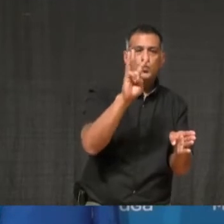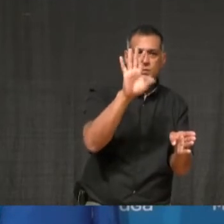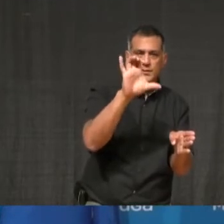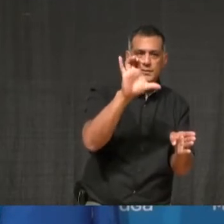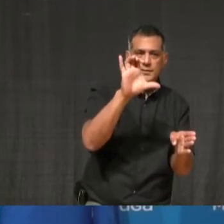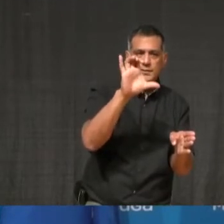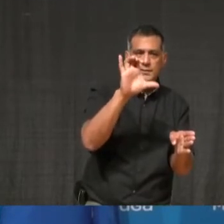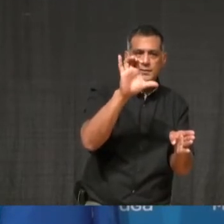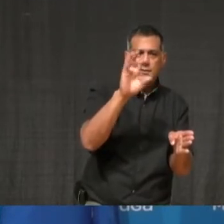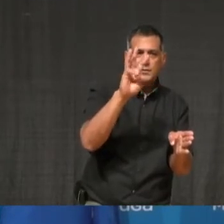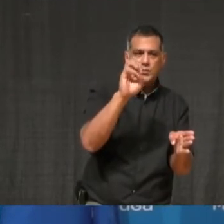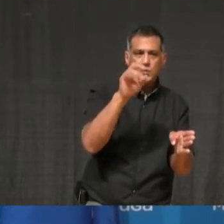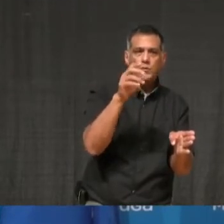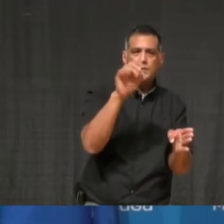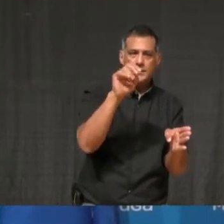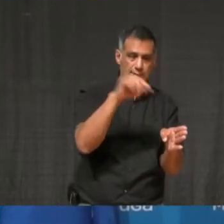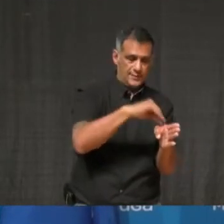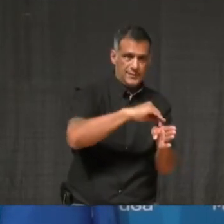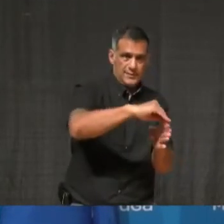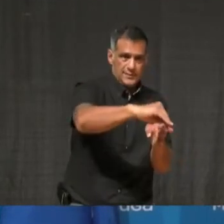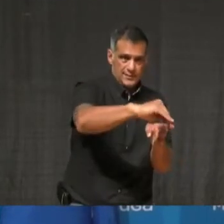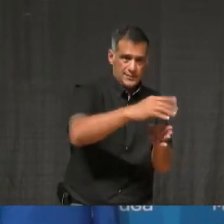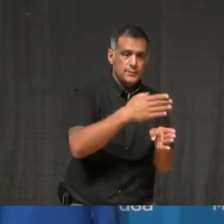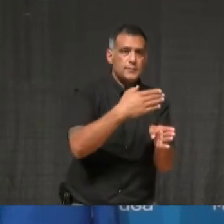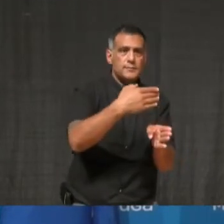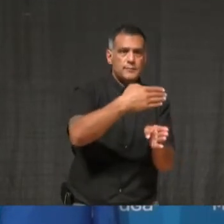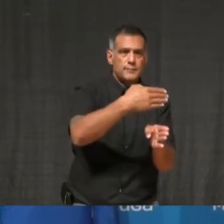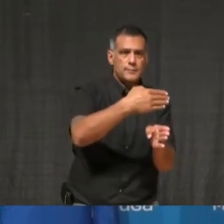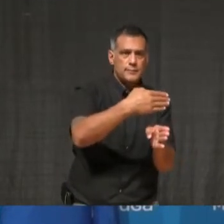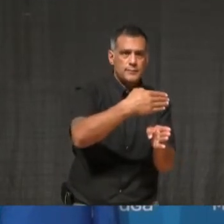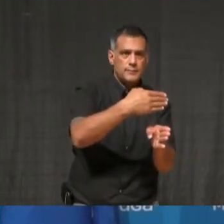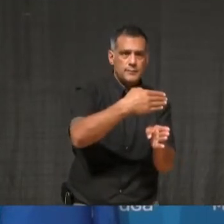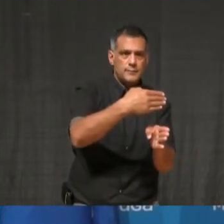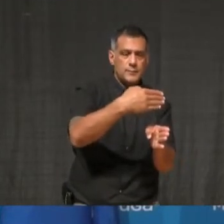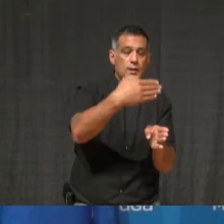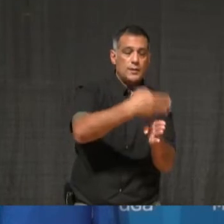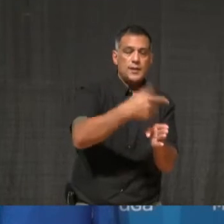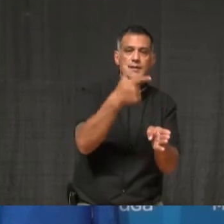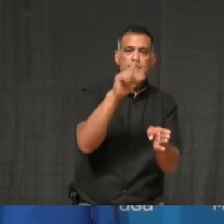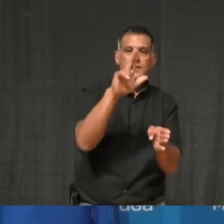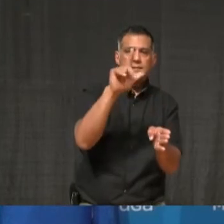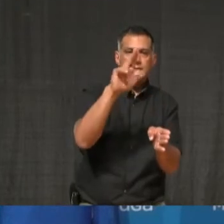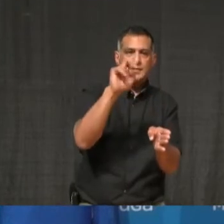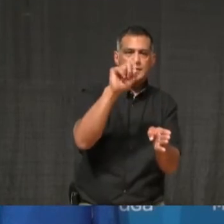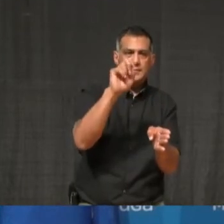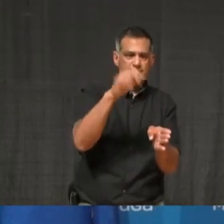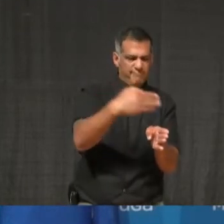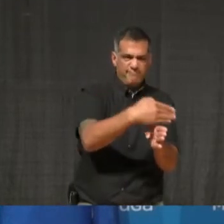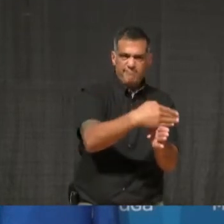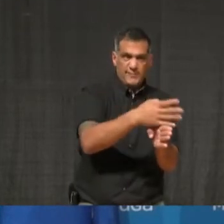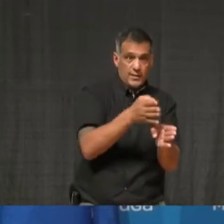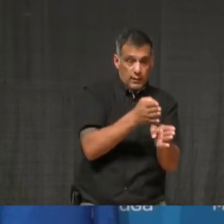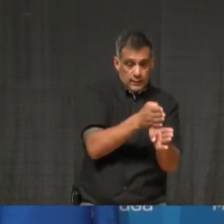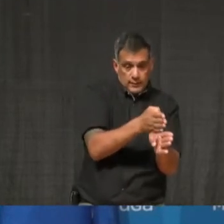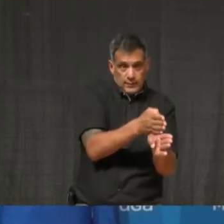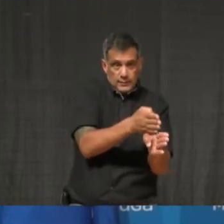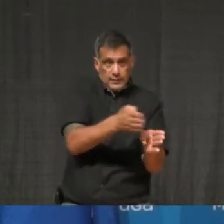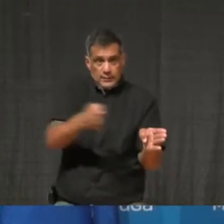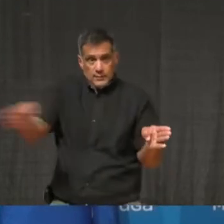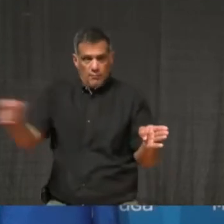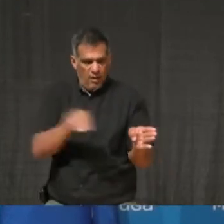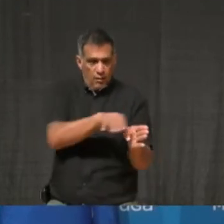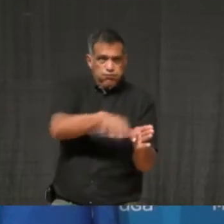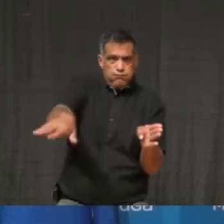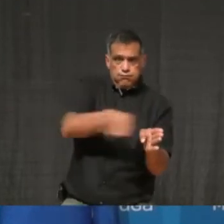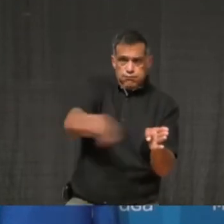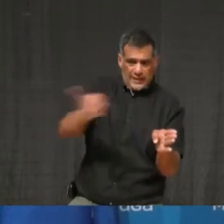on the patios, but across the street is Oakville. So many of the patrons that would have visited a Mississauga restaurant have ventured across the street